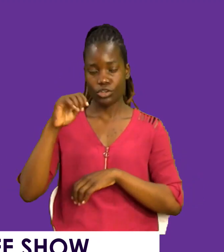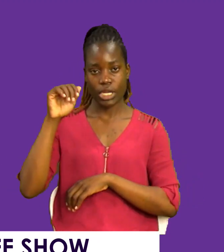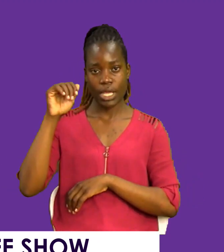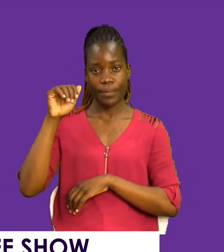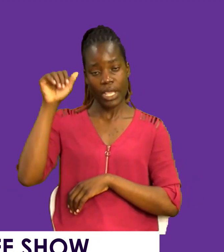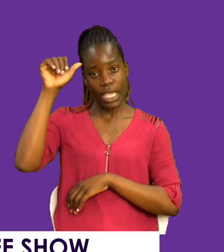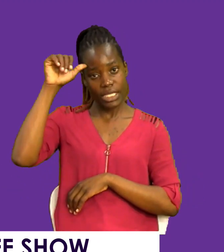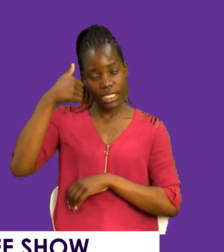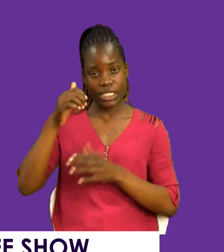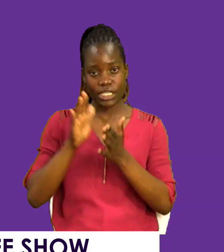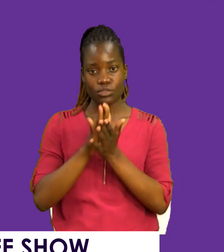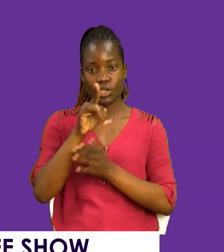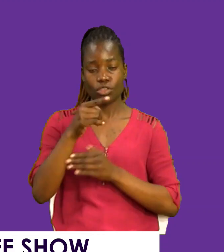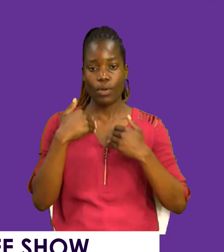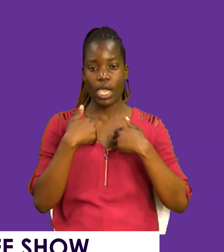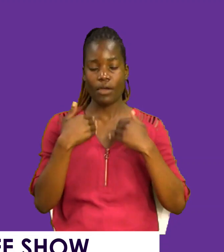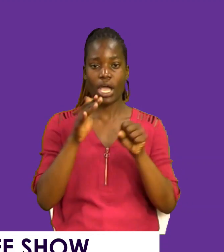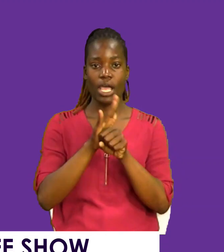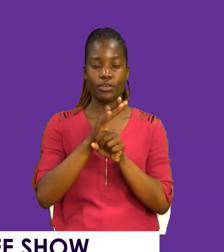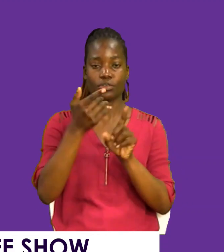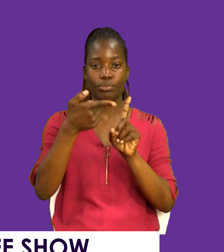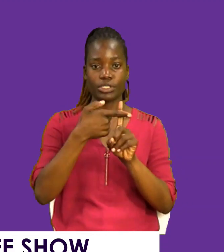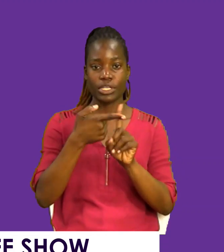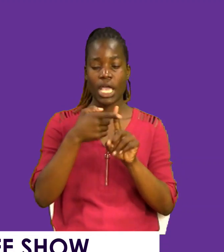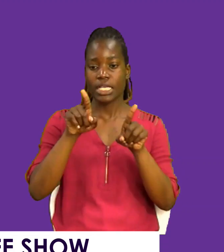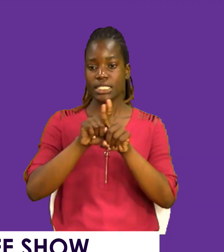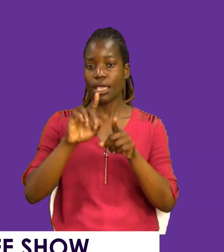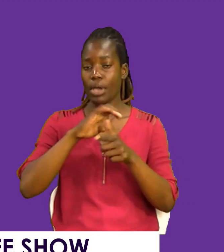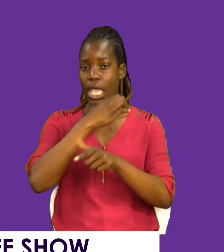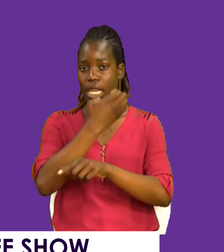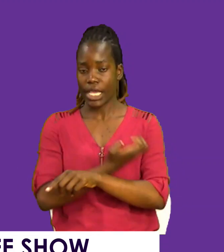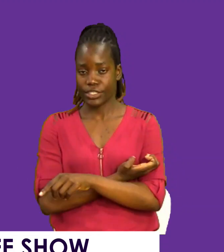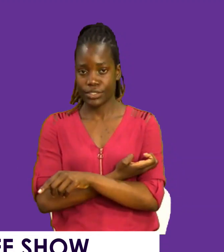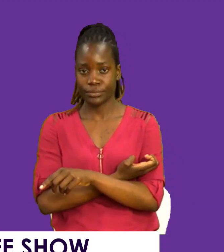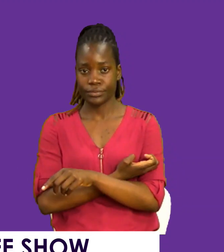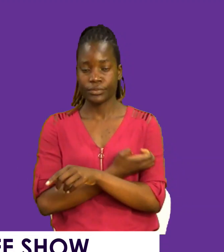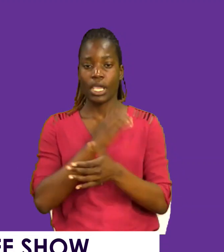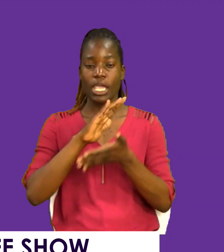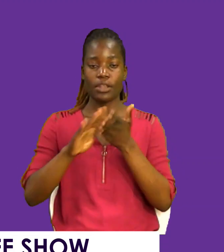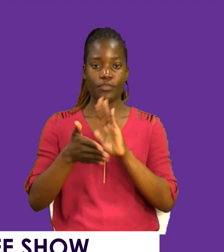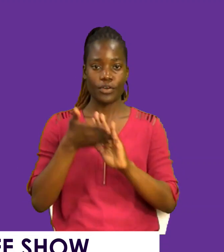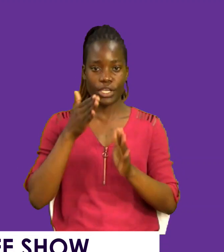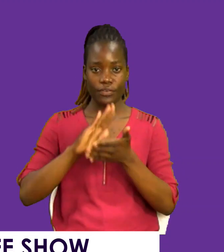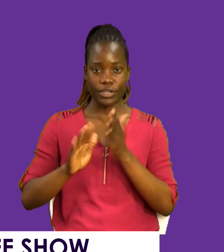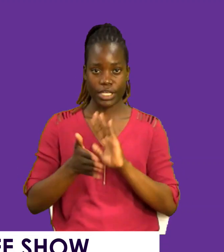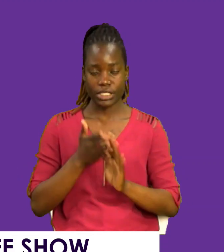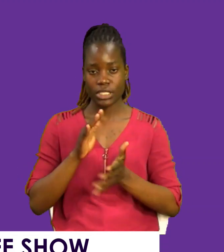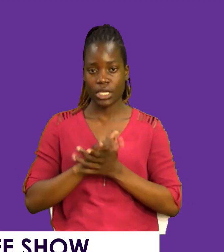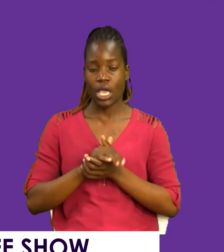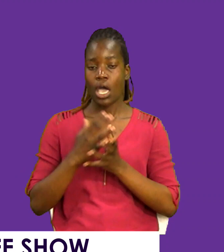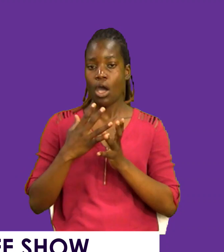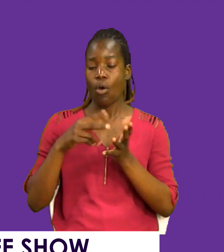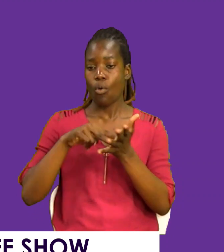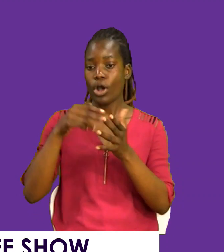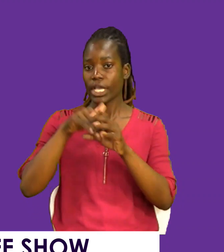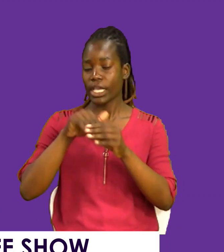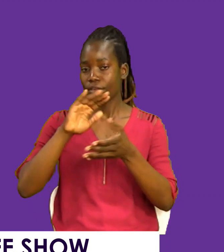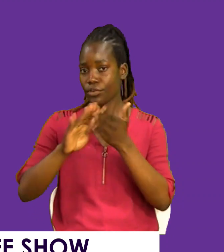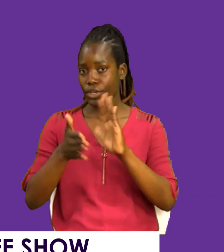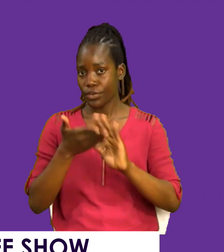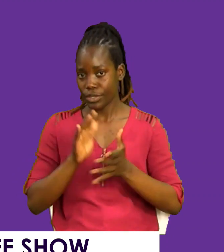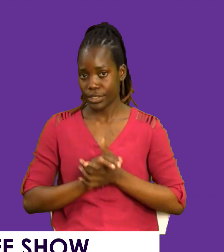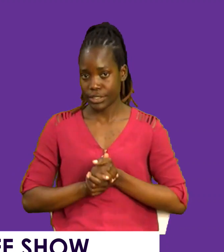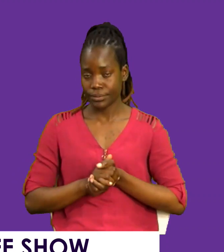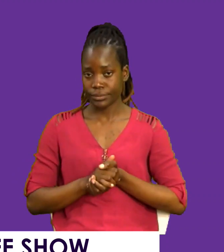you. There is a lot of positivity, a lot of energy in forgiveness. Walk in forgiveness. Let go.